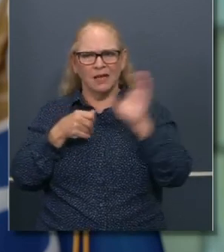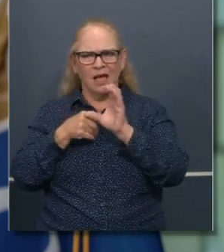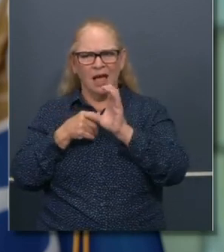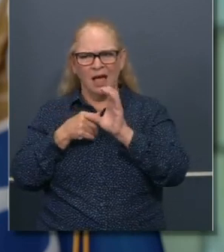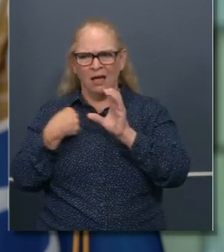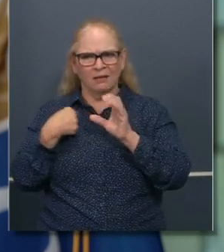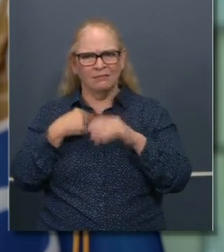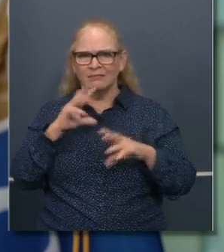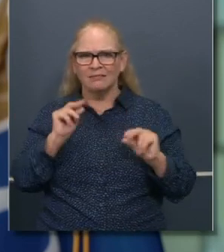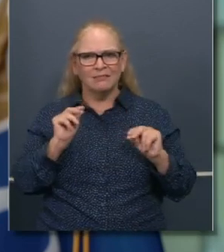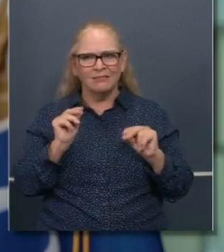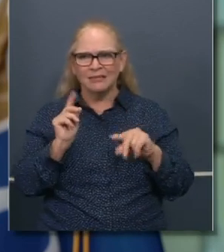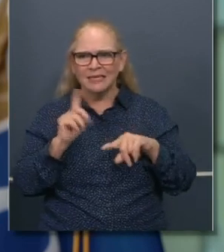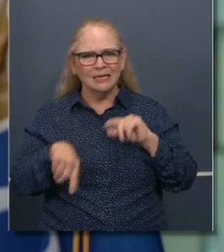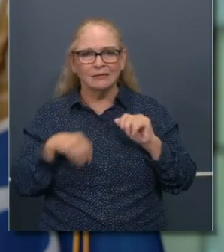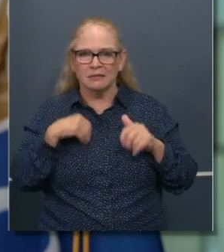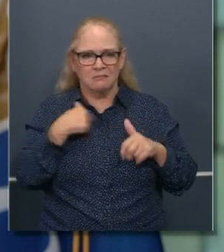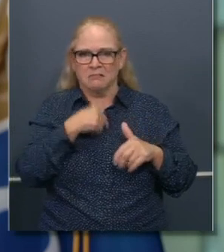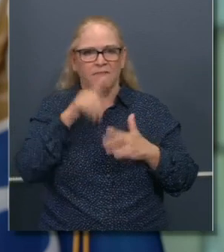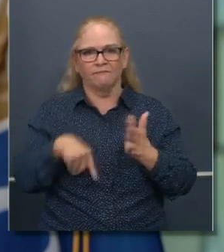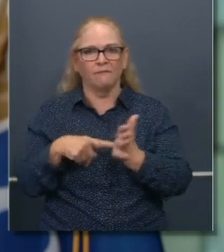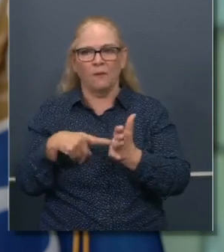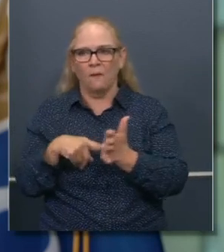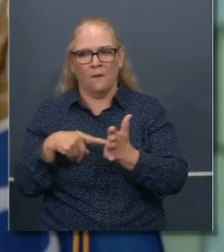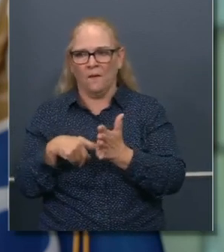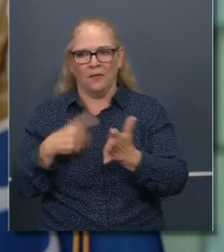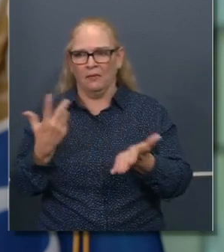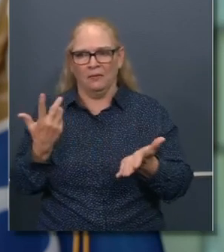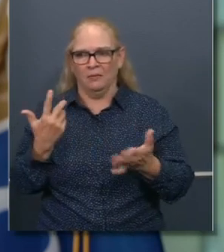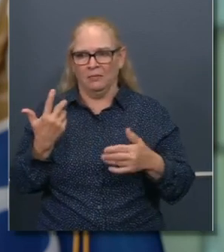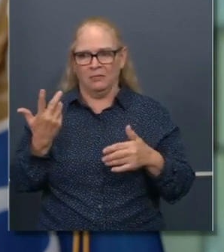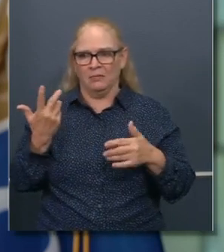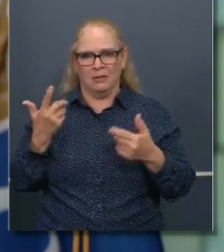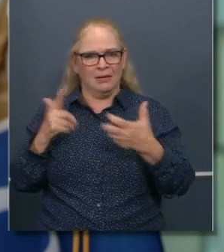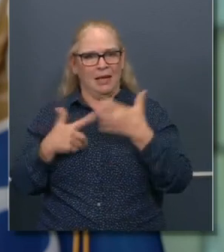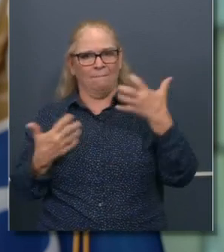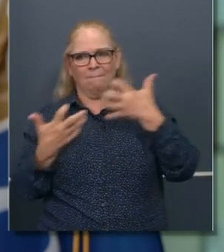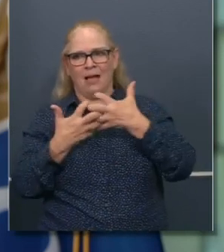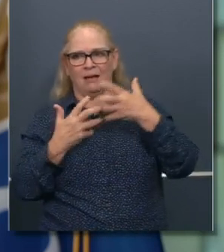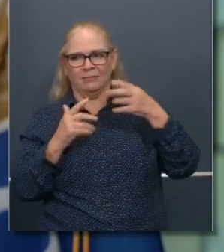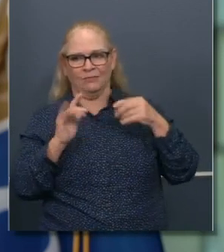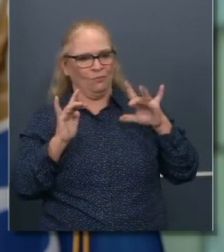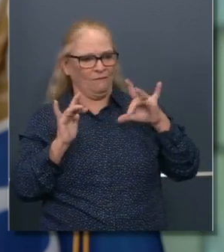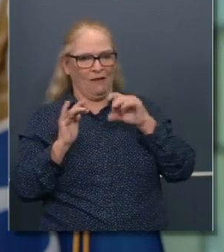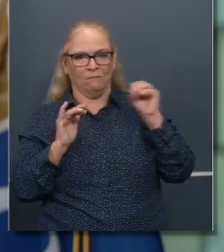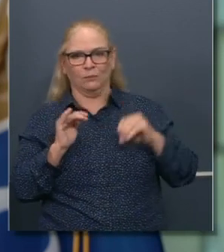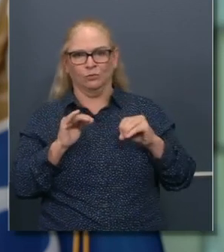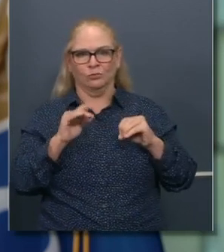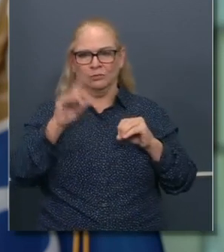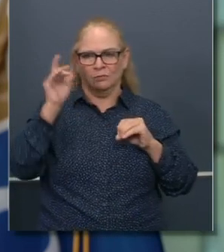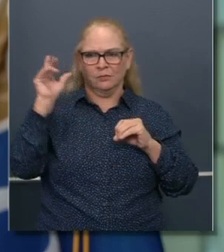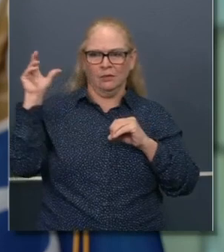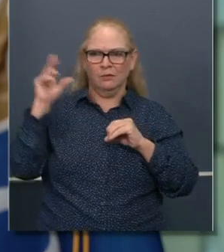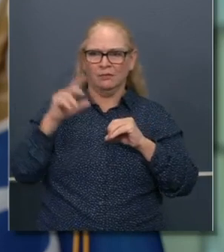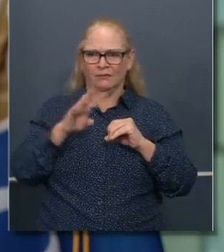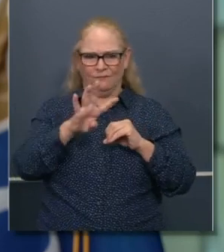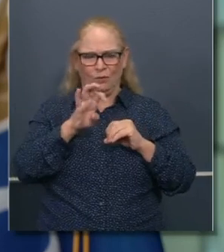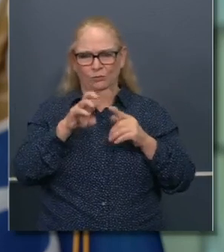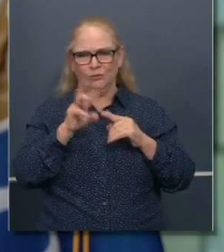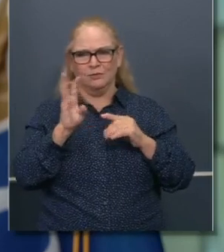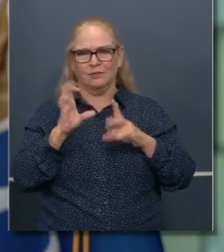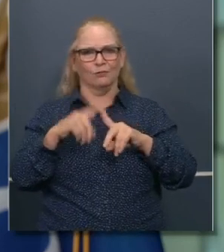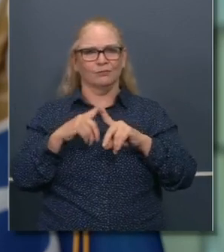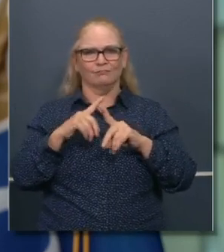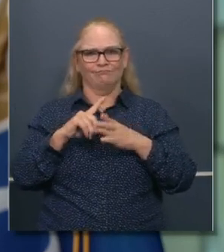the state, even as large as ours to be able to do. Uh, now that 400, 600, 400, it's now dropped to